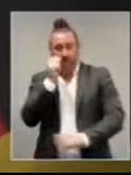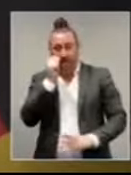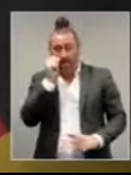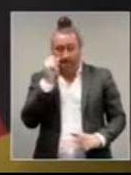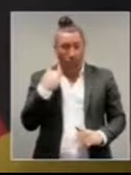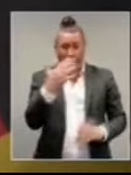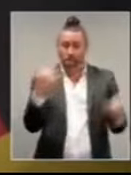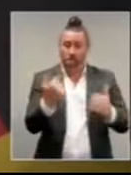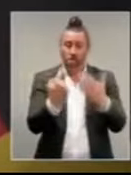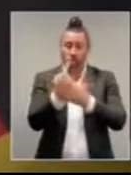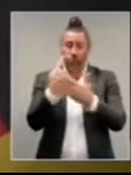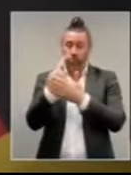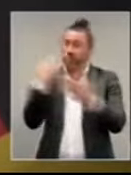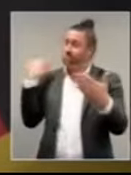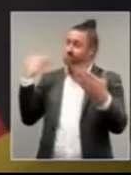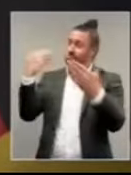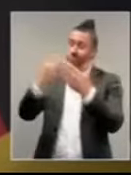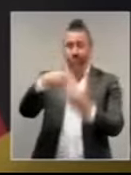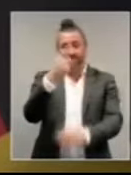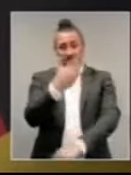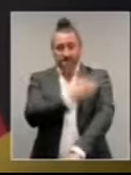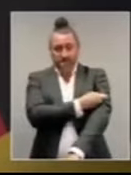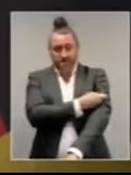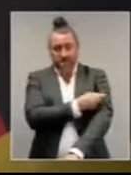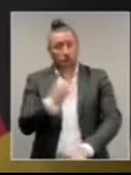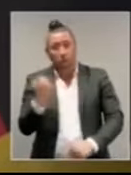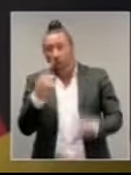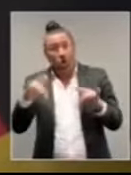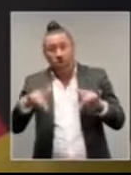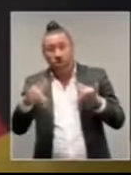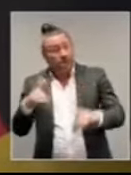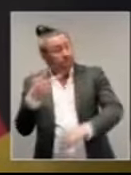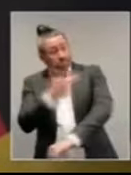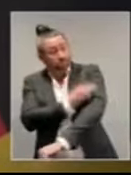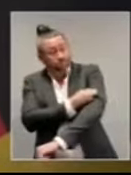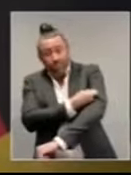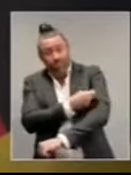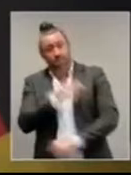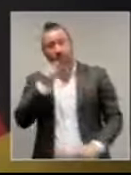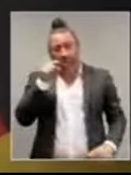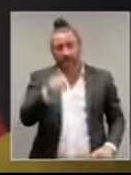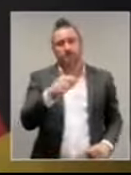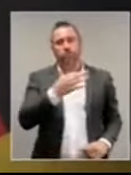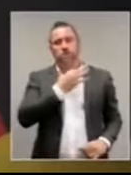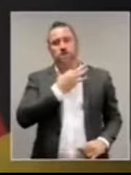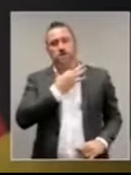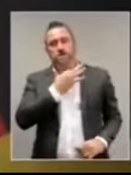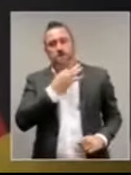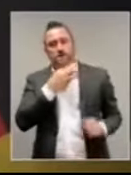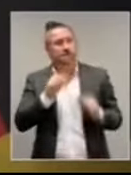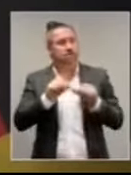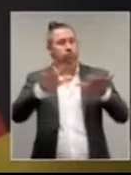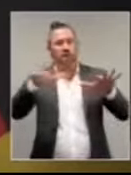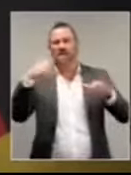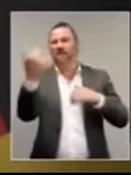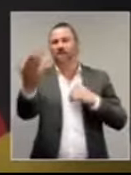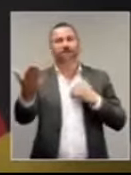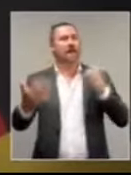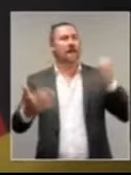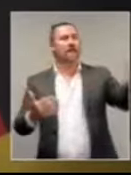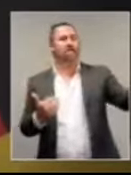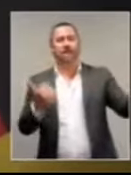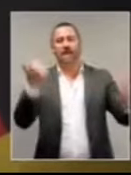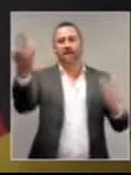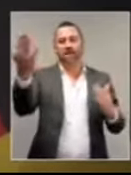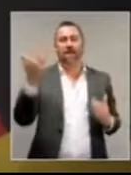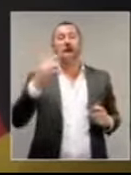people who are not back fully vaccinated present the greatest risk of spreading the virus and are the most at risk of